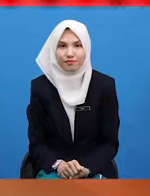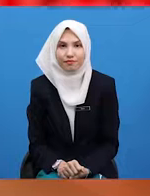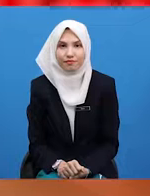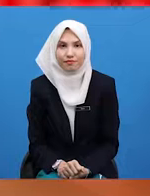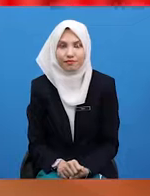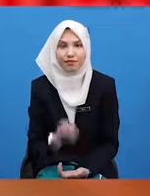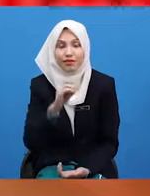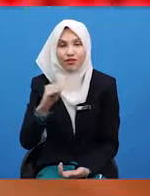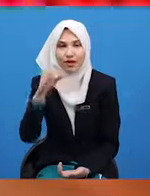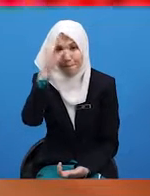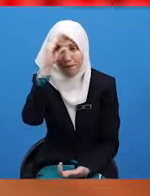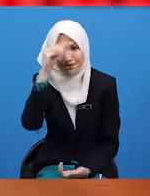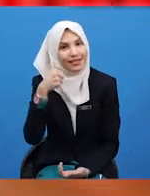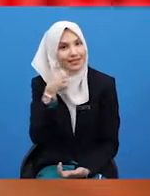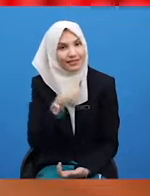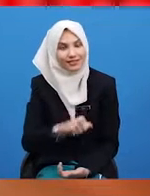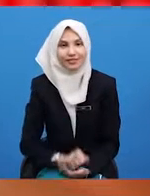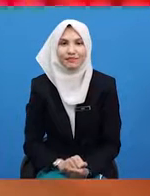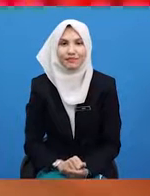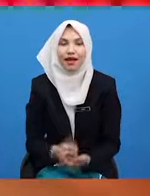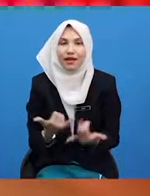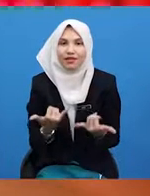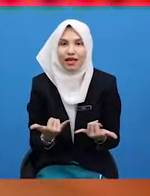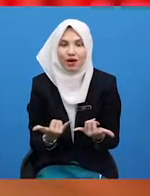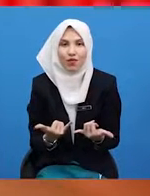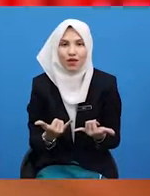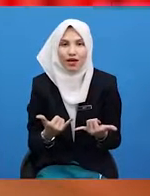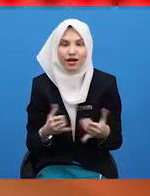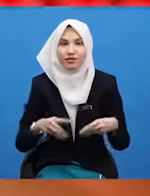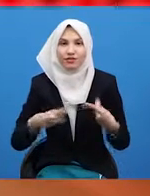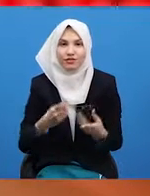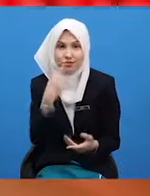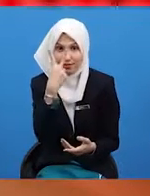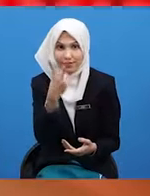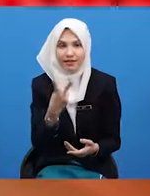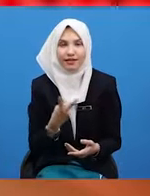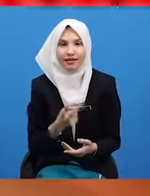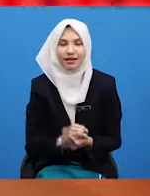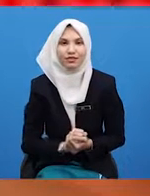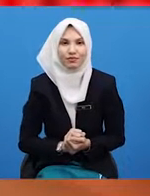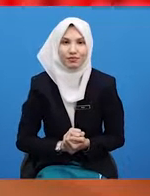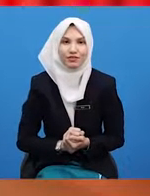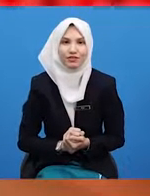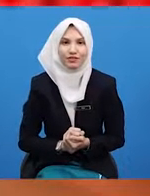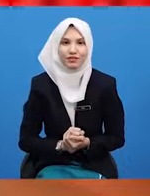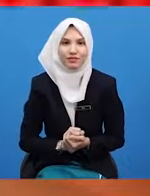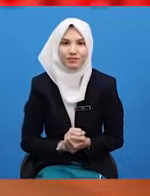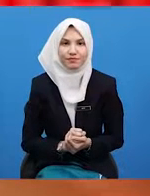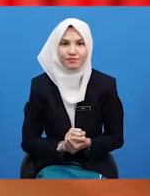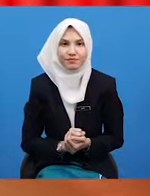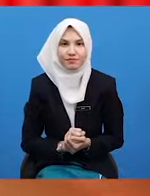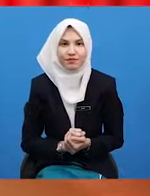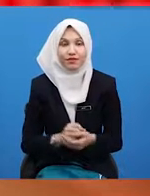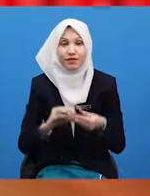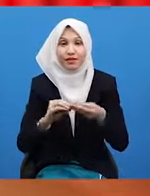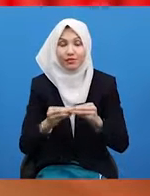Okay boys and girls, now we are going to see a special rule. If the